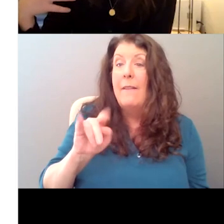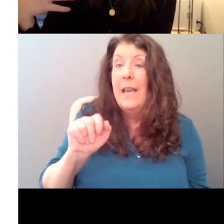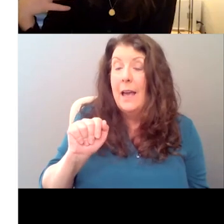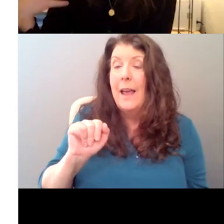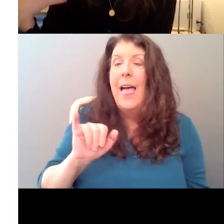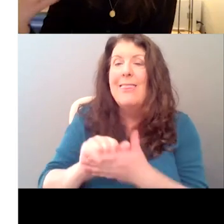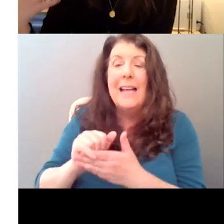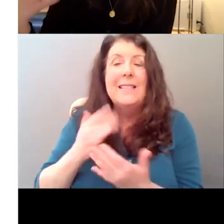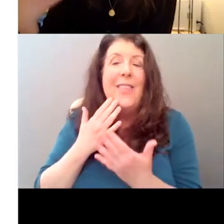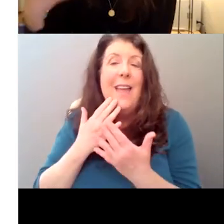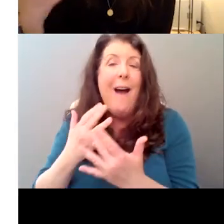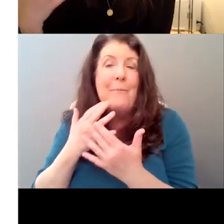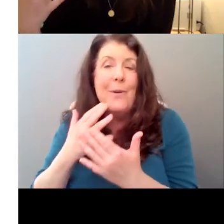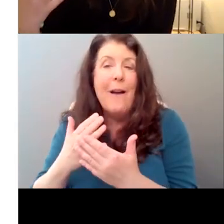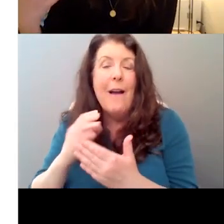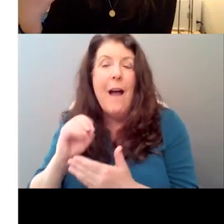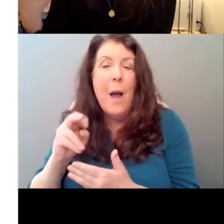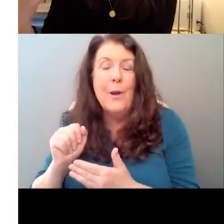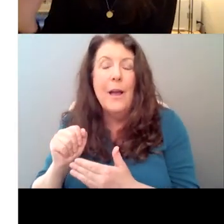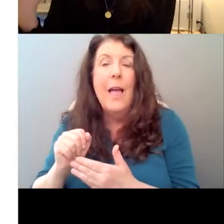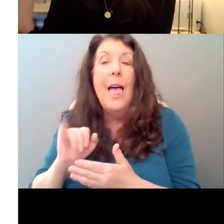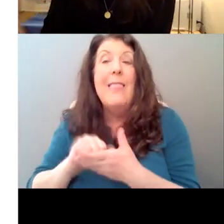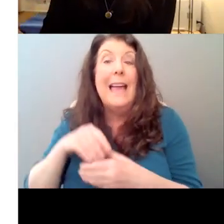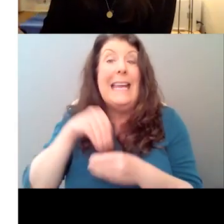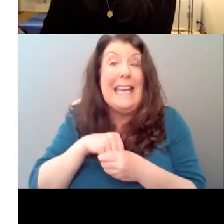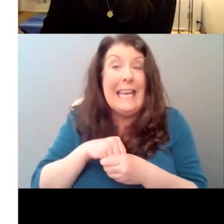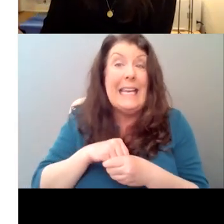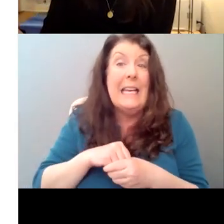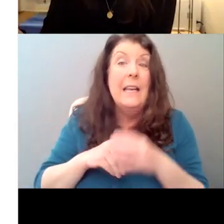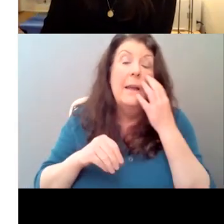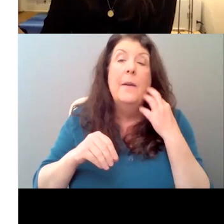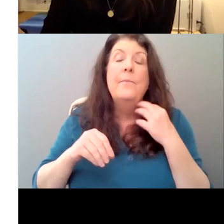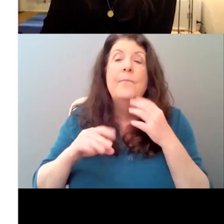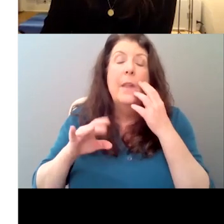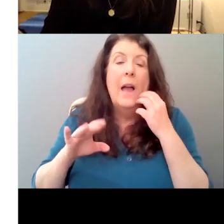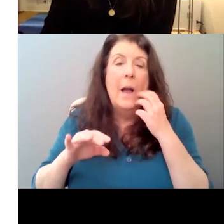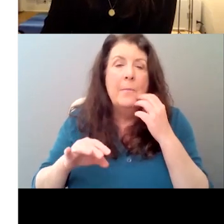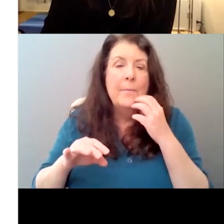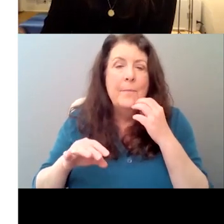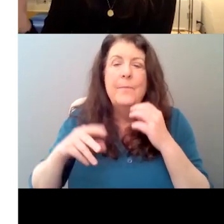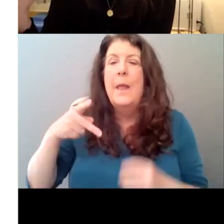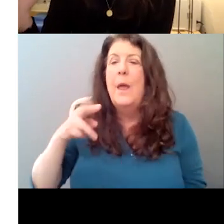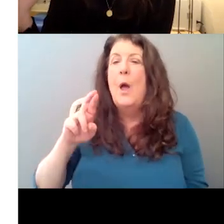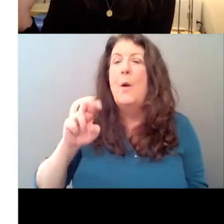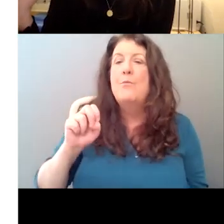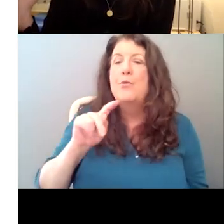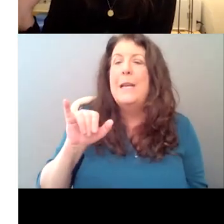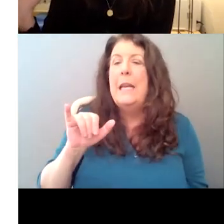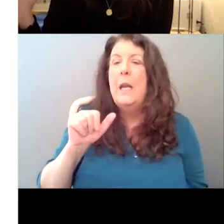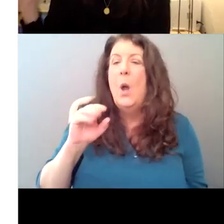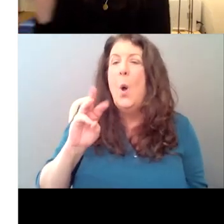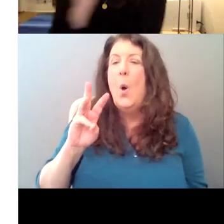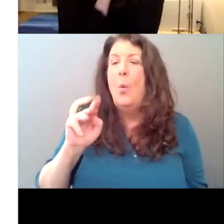um, it's always like, this is a moment of such consummate mansplaining that happens in Pretty Woman where, you know,